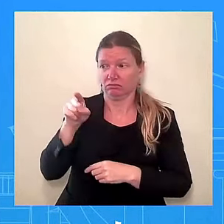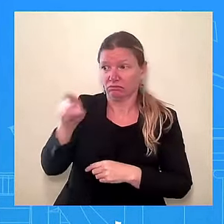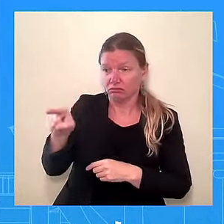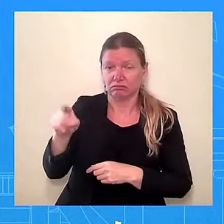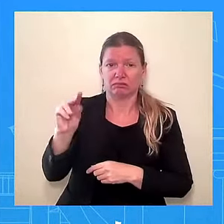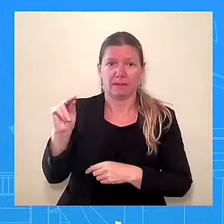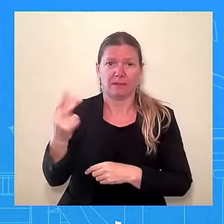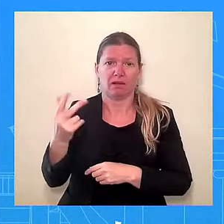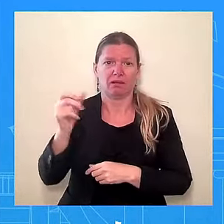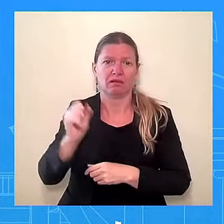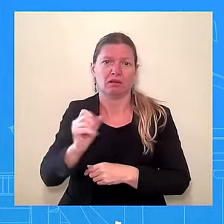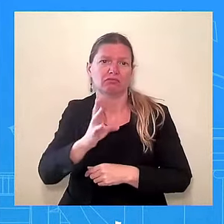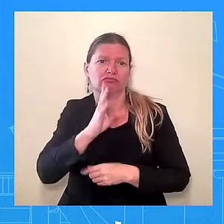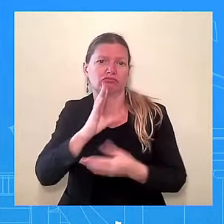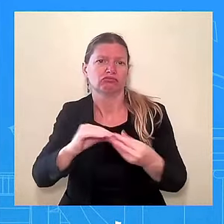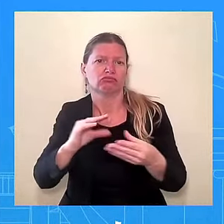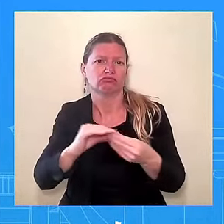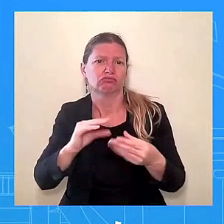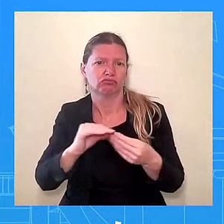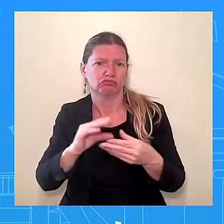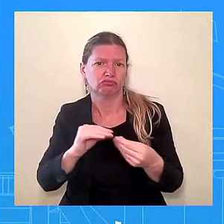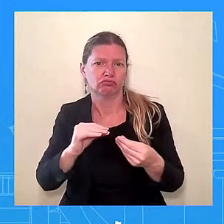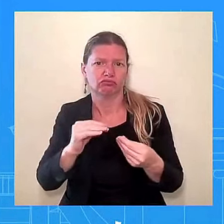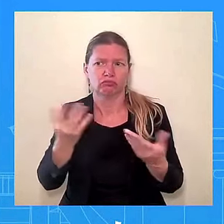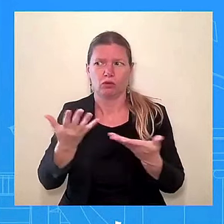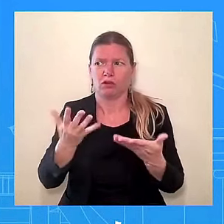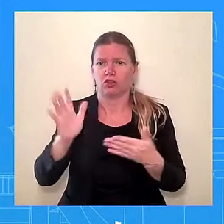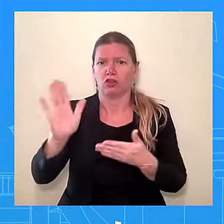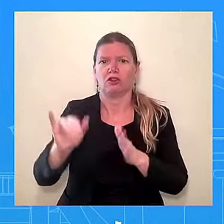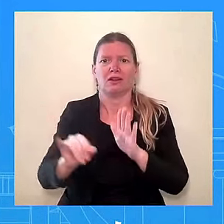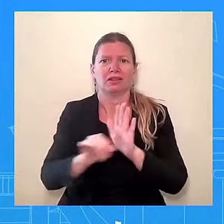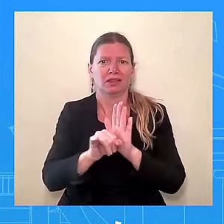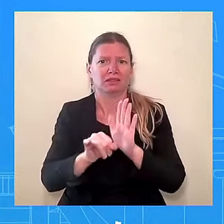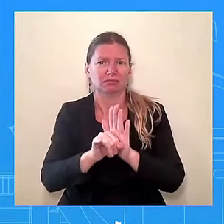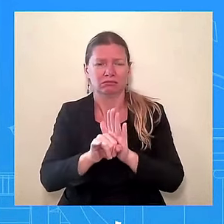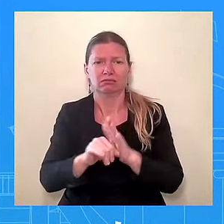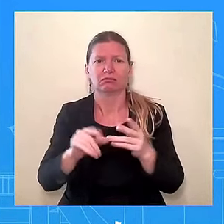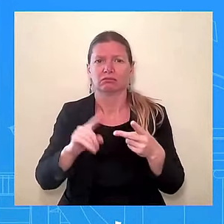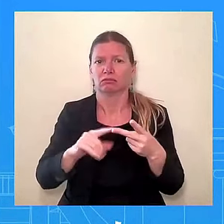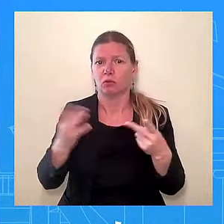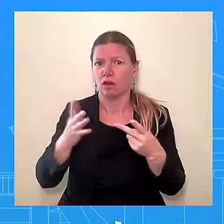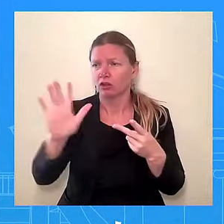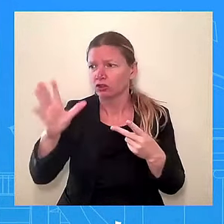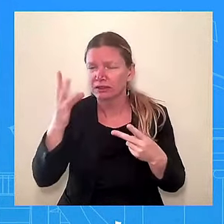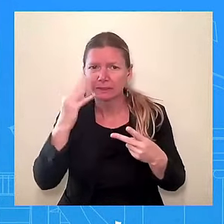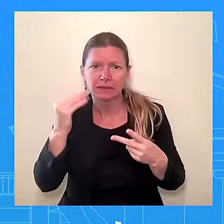Only she can speak to what it's like. She's the only person that can do that.